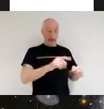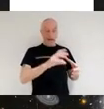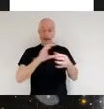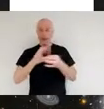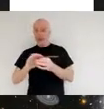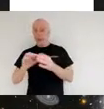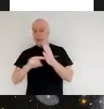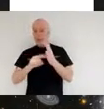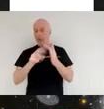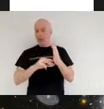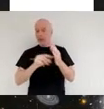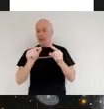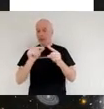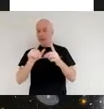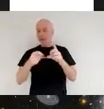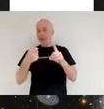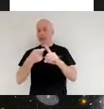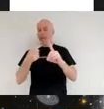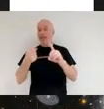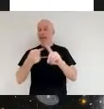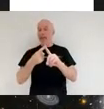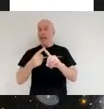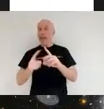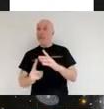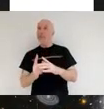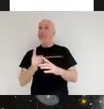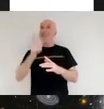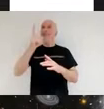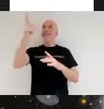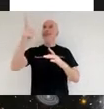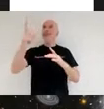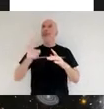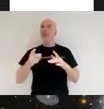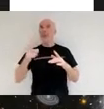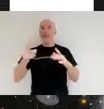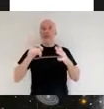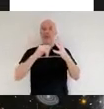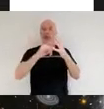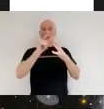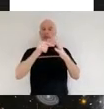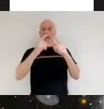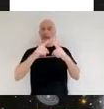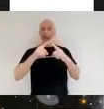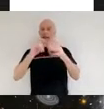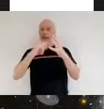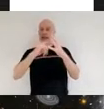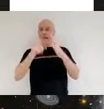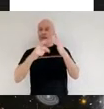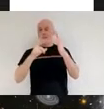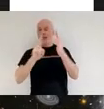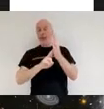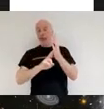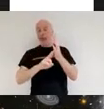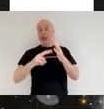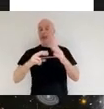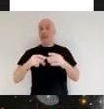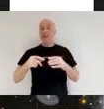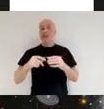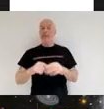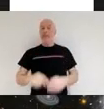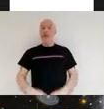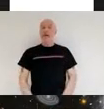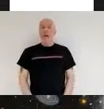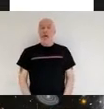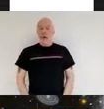principia mission so my job is quite varied i still do a lot of teaching on our space engineering